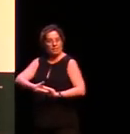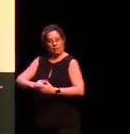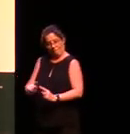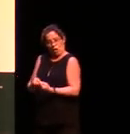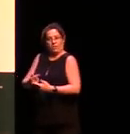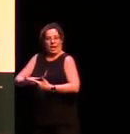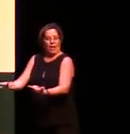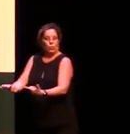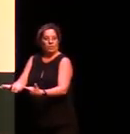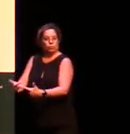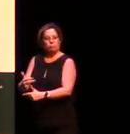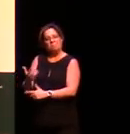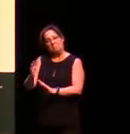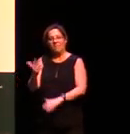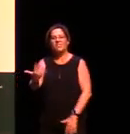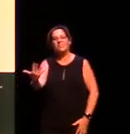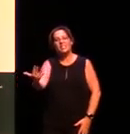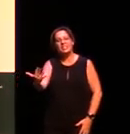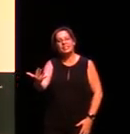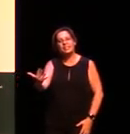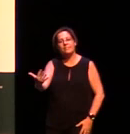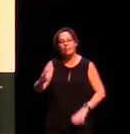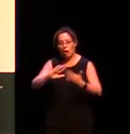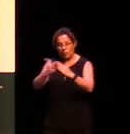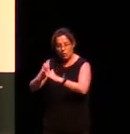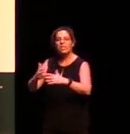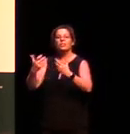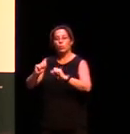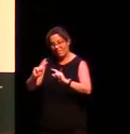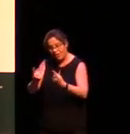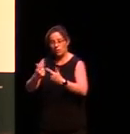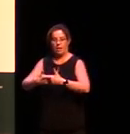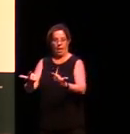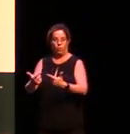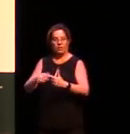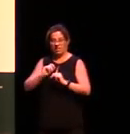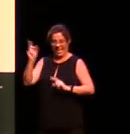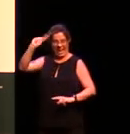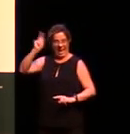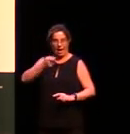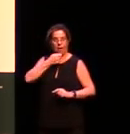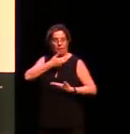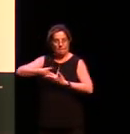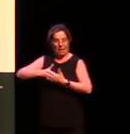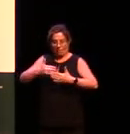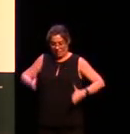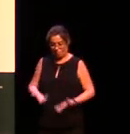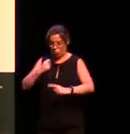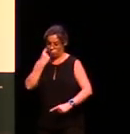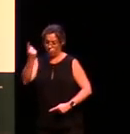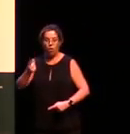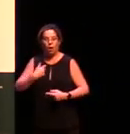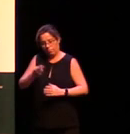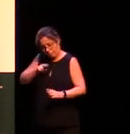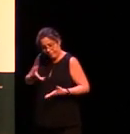still spoken by small numbers of community members often elderly community members and there are also some